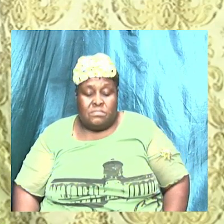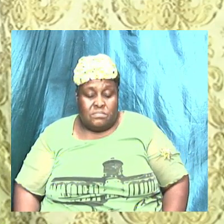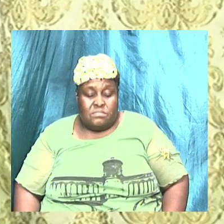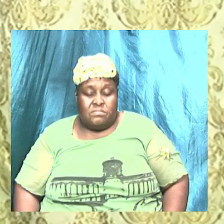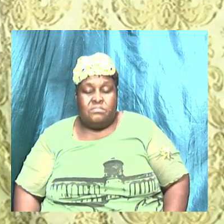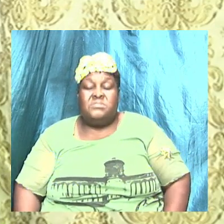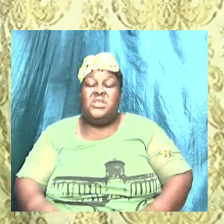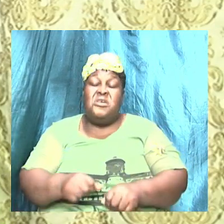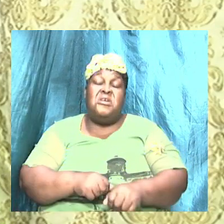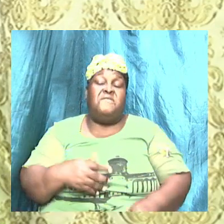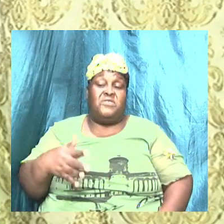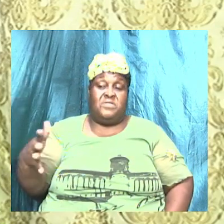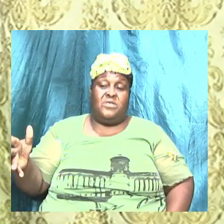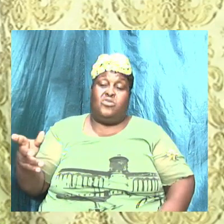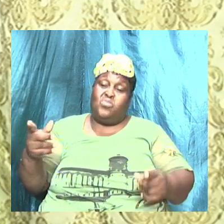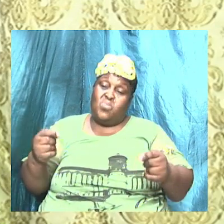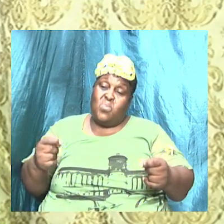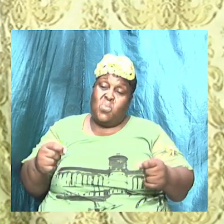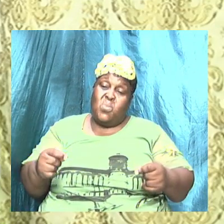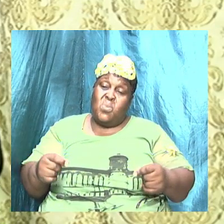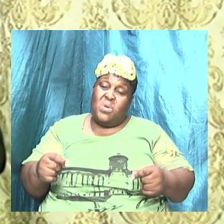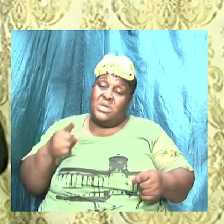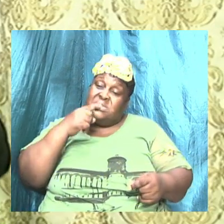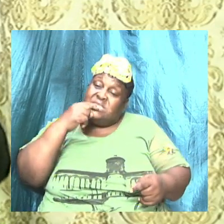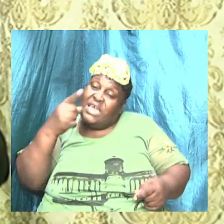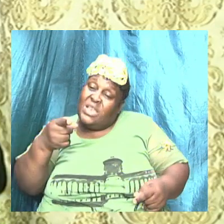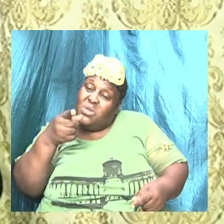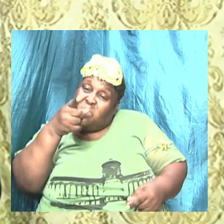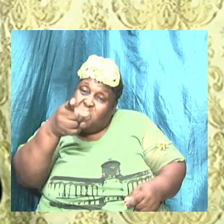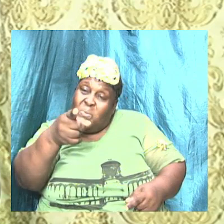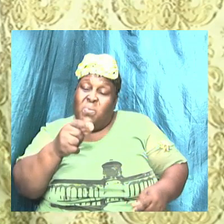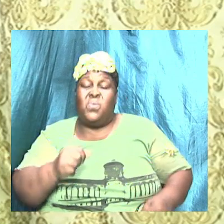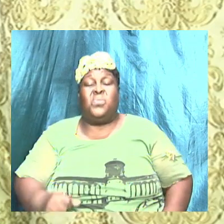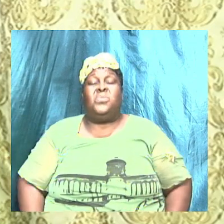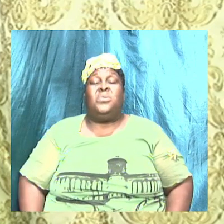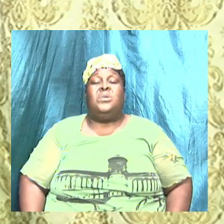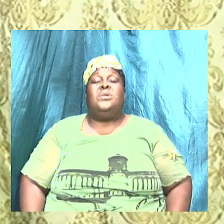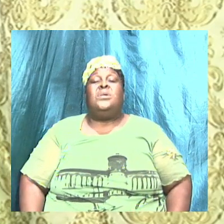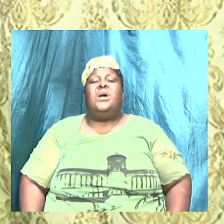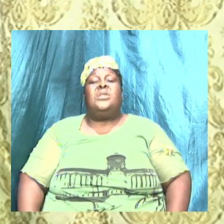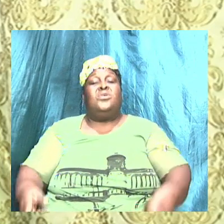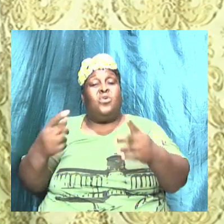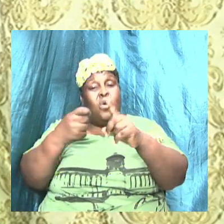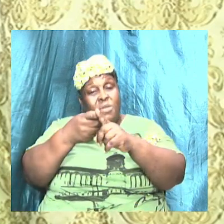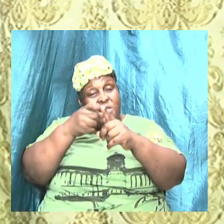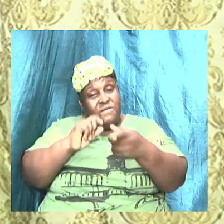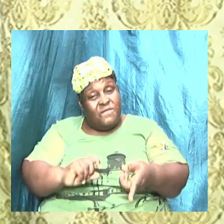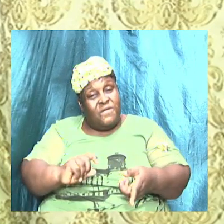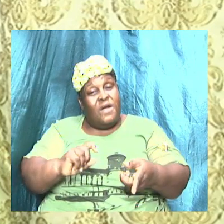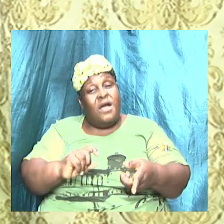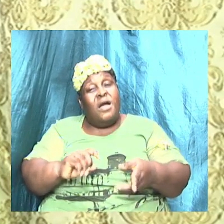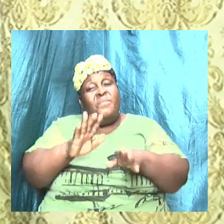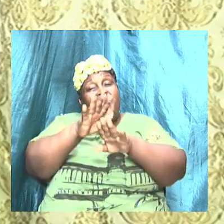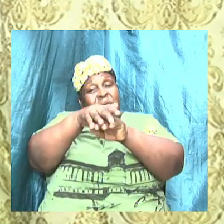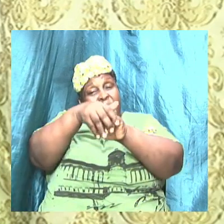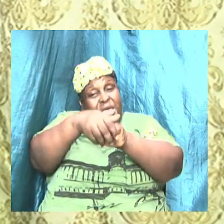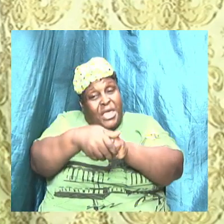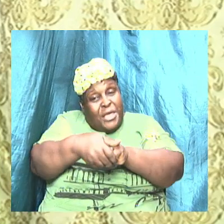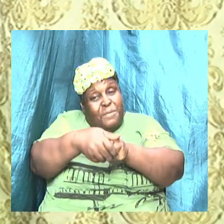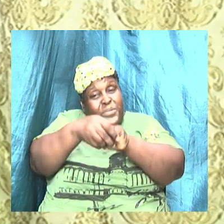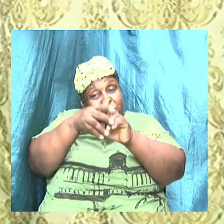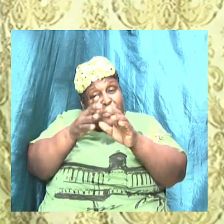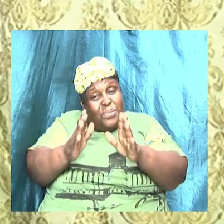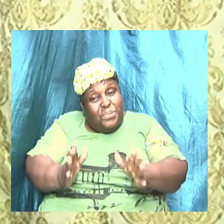everything They do They are announcing It And it is Coming from The Pharisees It is a spirit Of the Pharisees